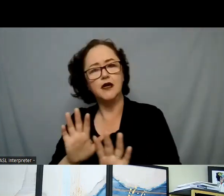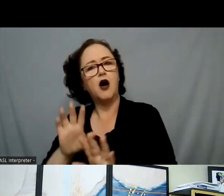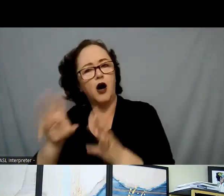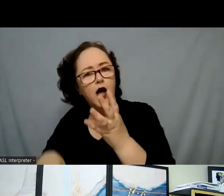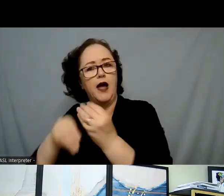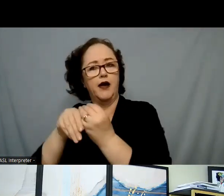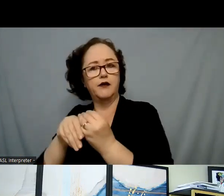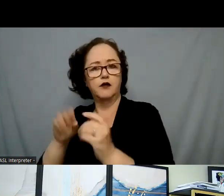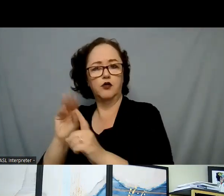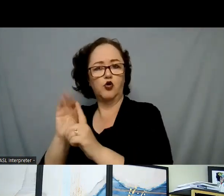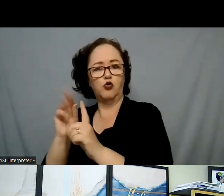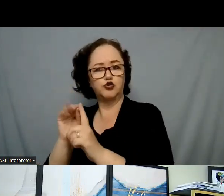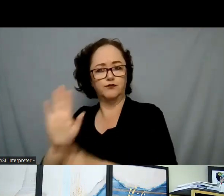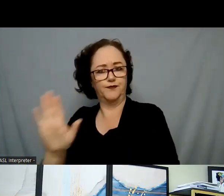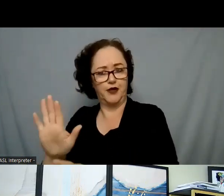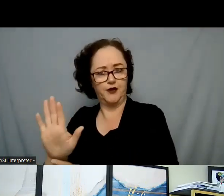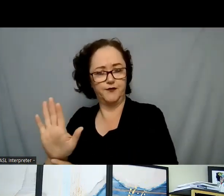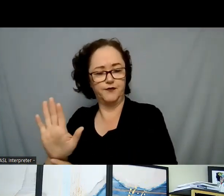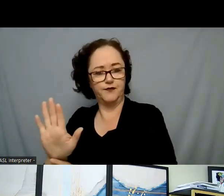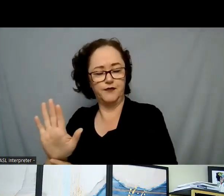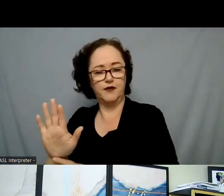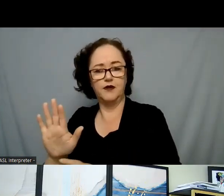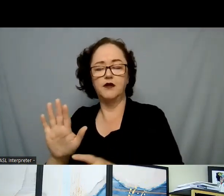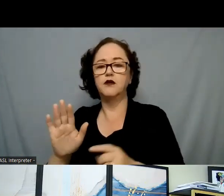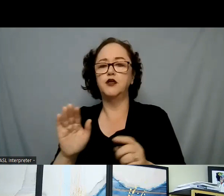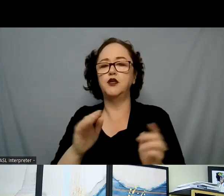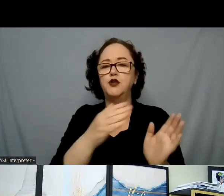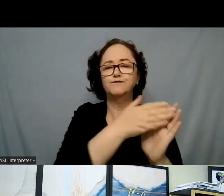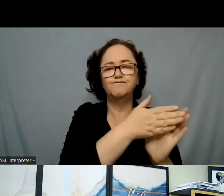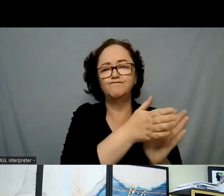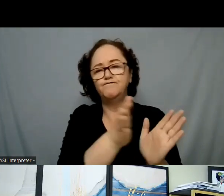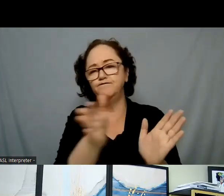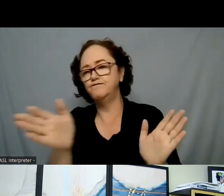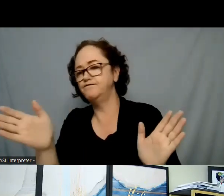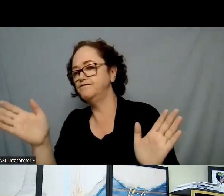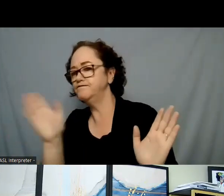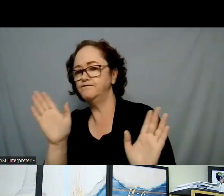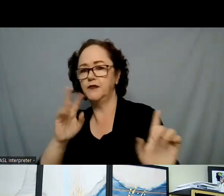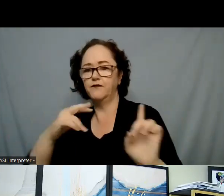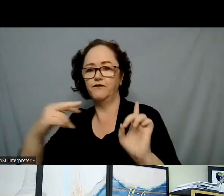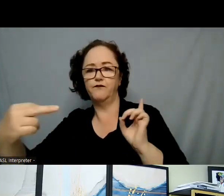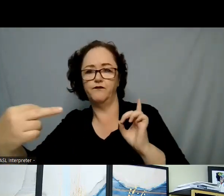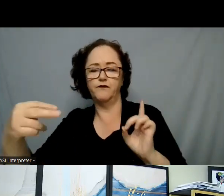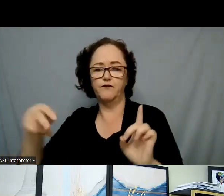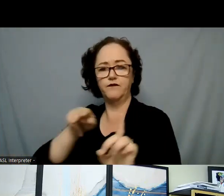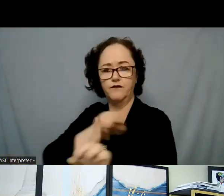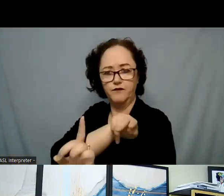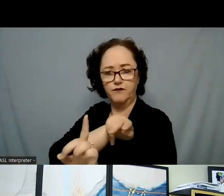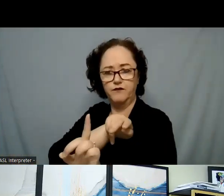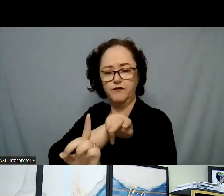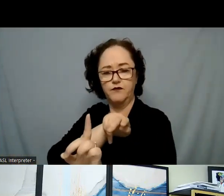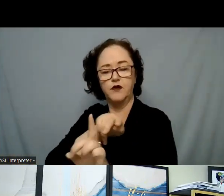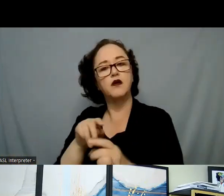you. So, you're looking at it from a broad context, but you're also looking at it within their respective context and communities.